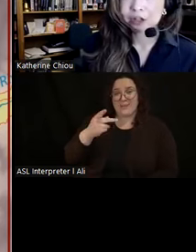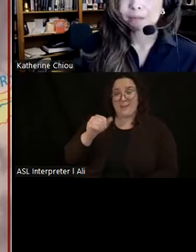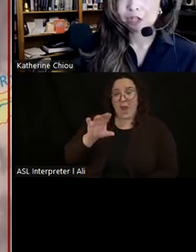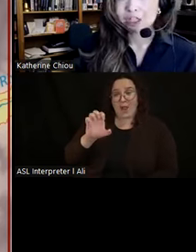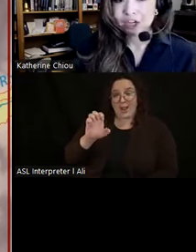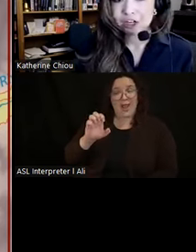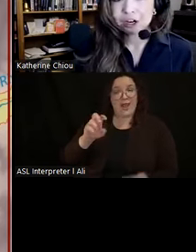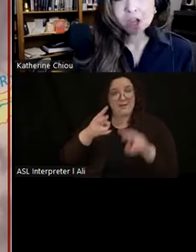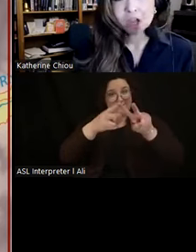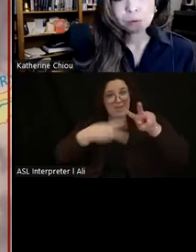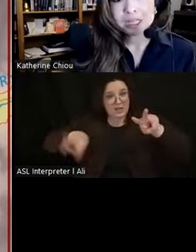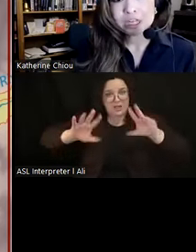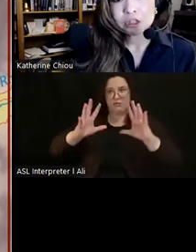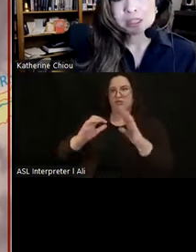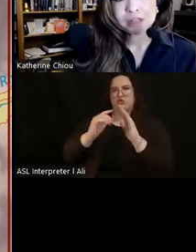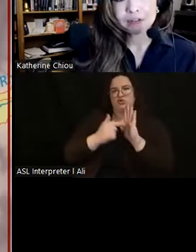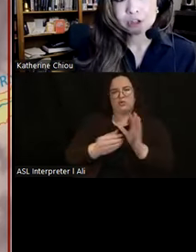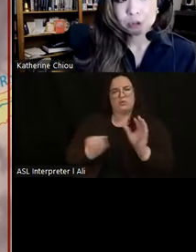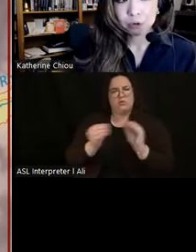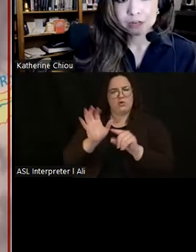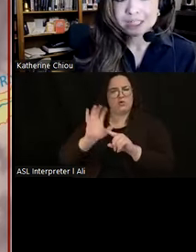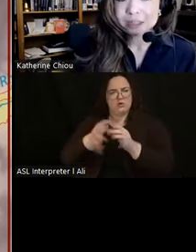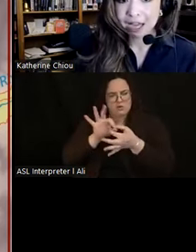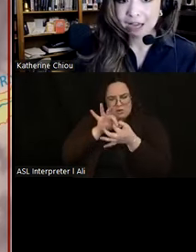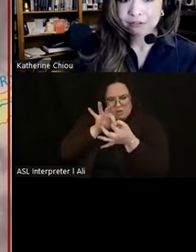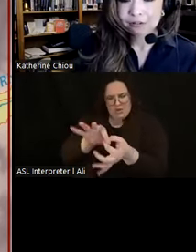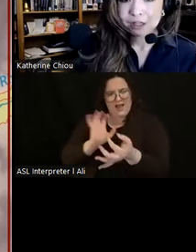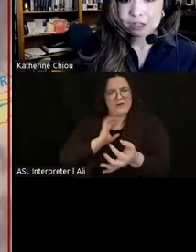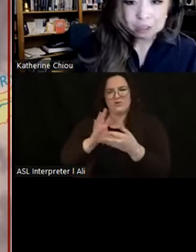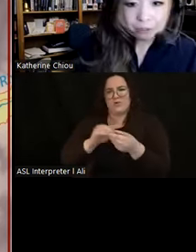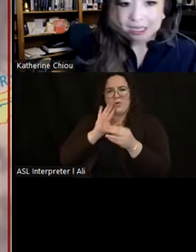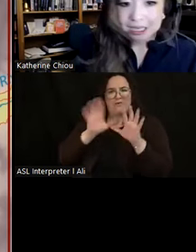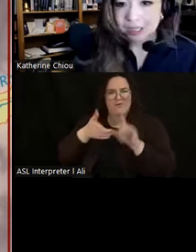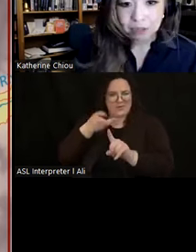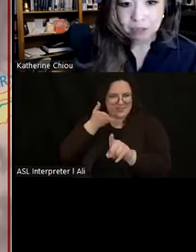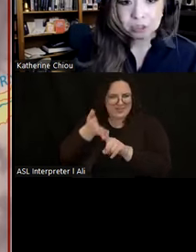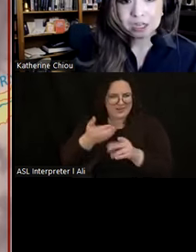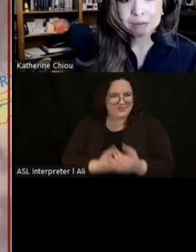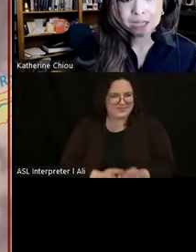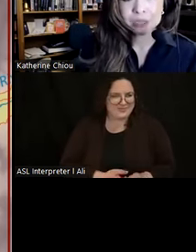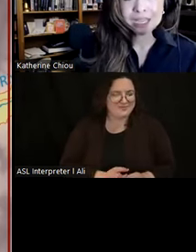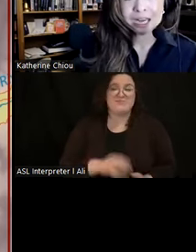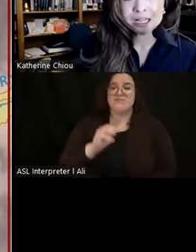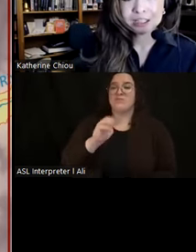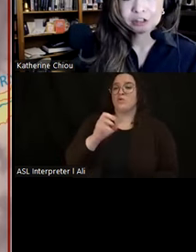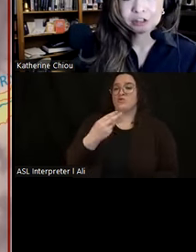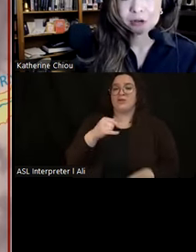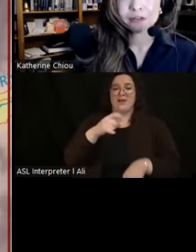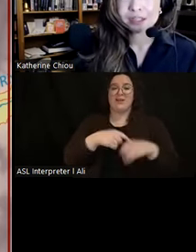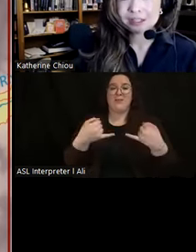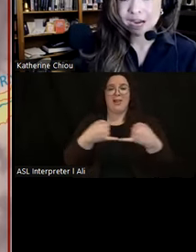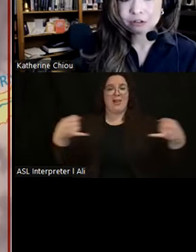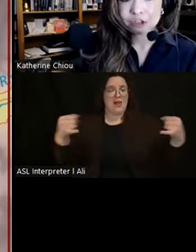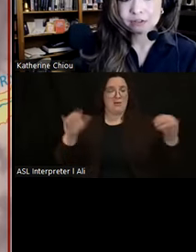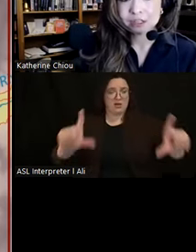the broader Moche sphere, where the intricacies of our story really comes to life. So as we piece together the Moche timeline, we gain a clearer view